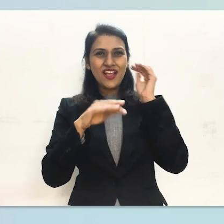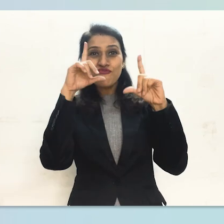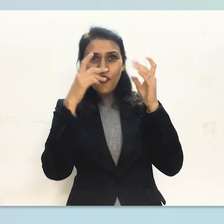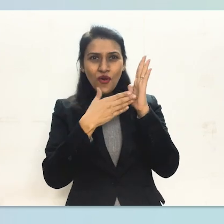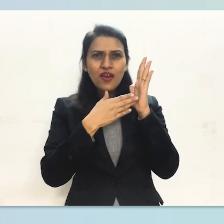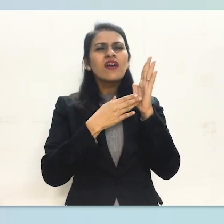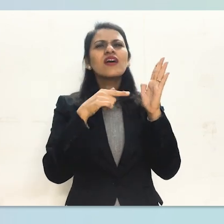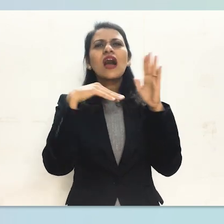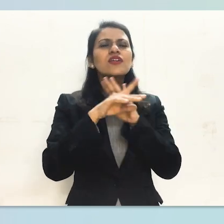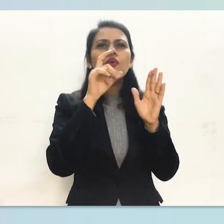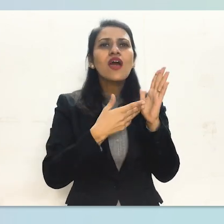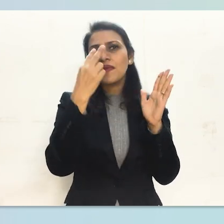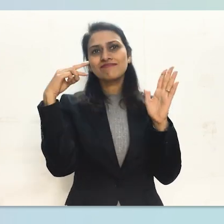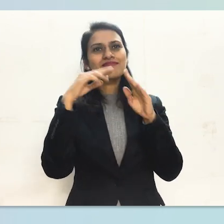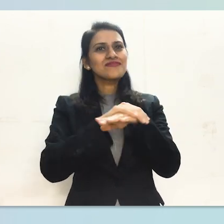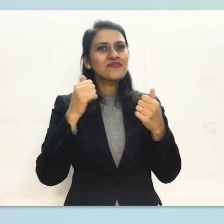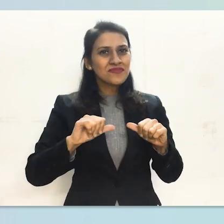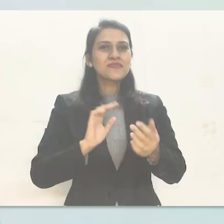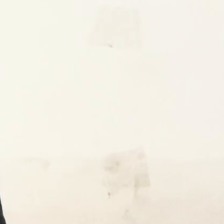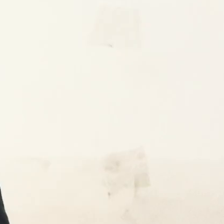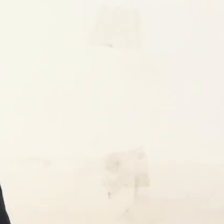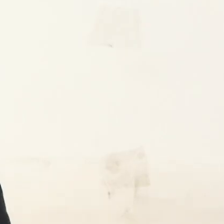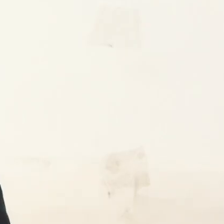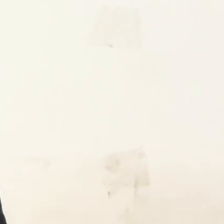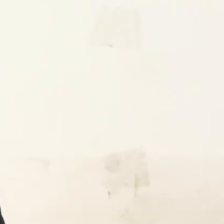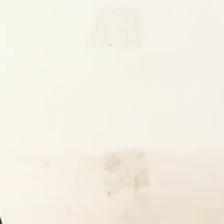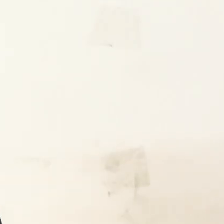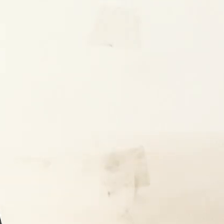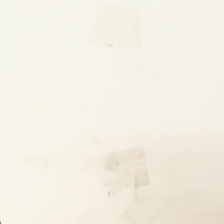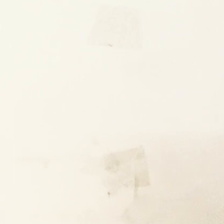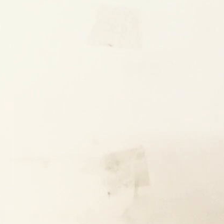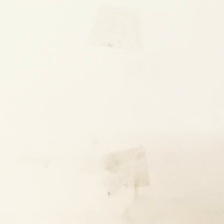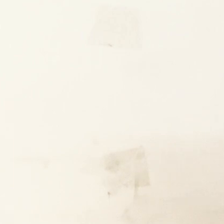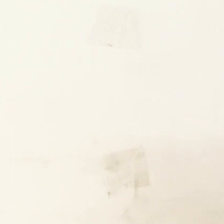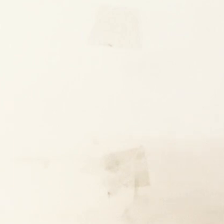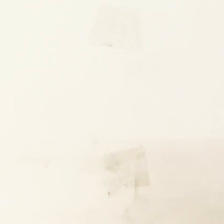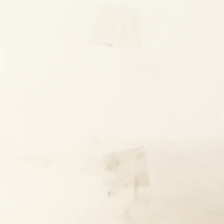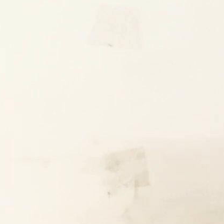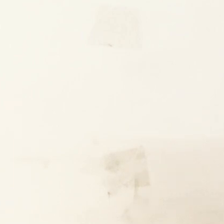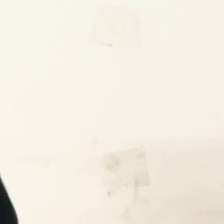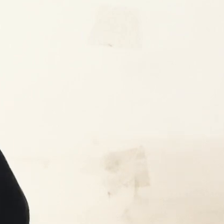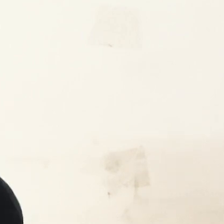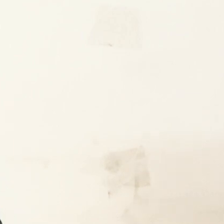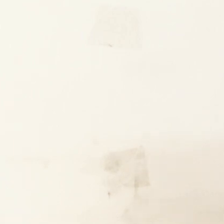What does your photo say? Hi, my name is Preeti.